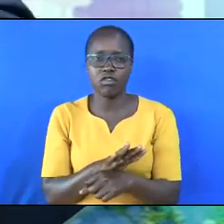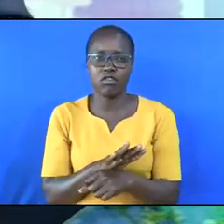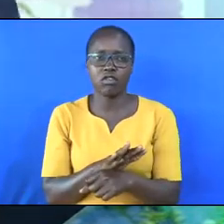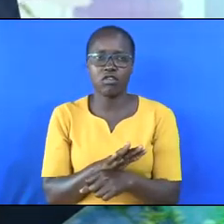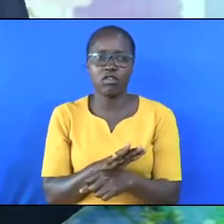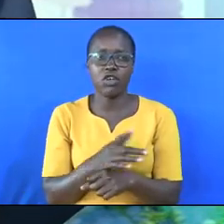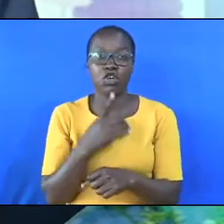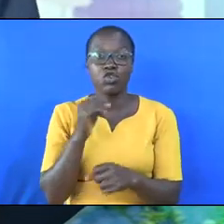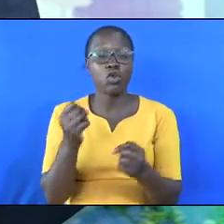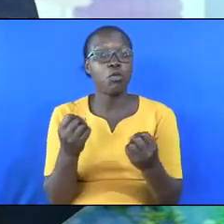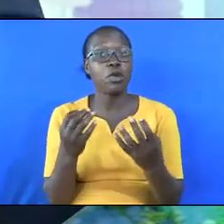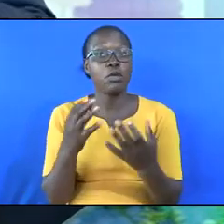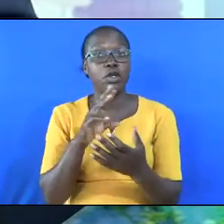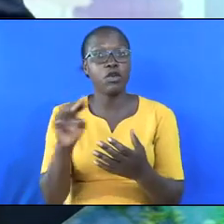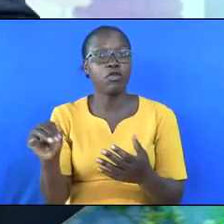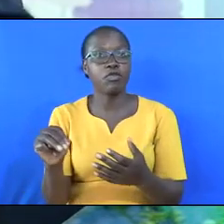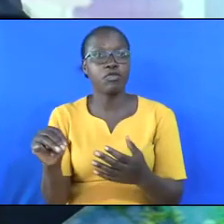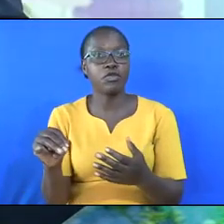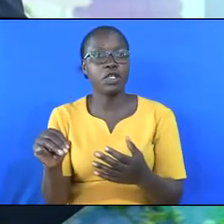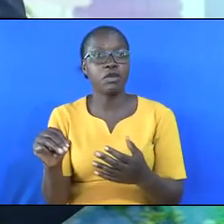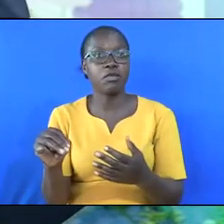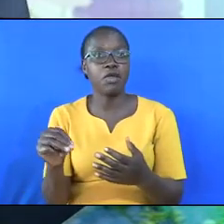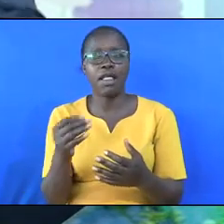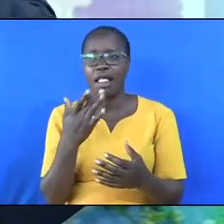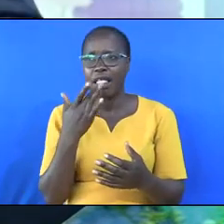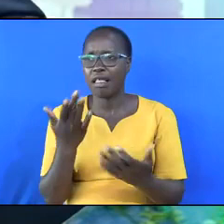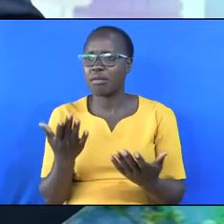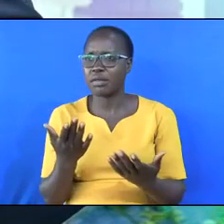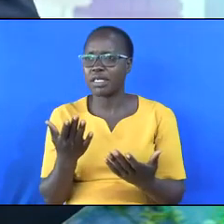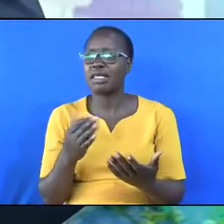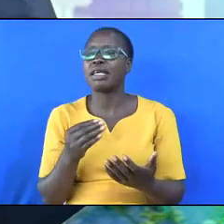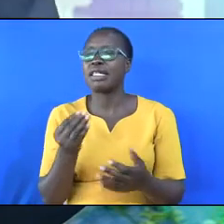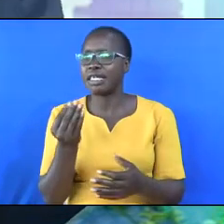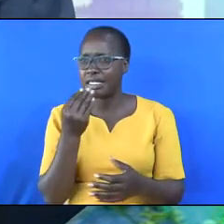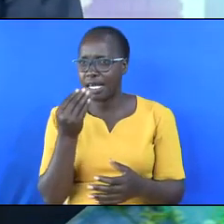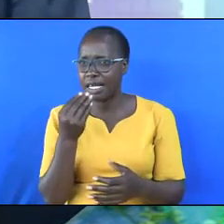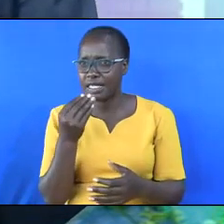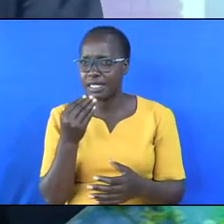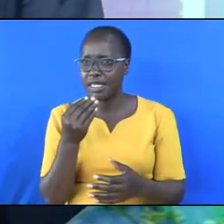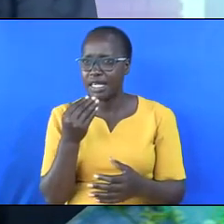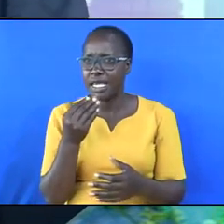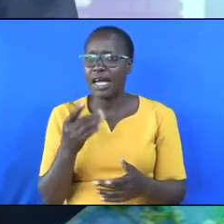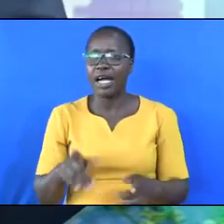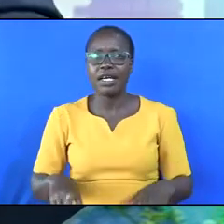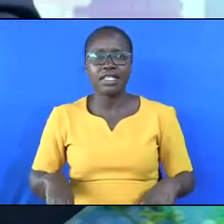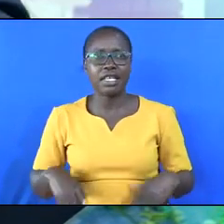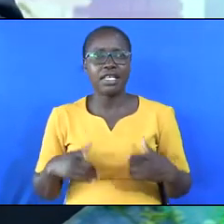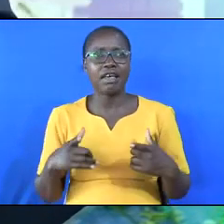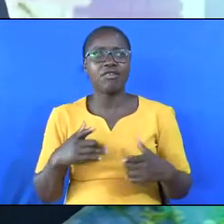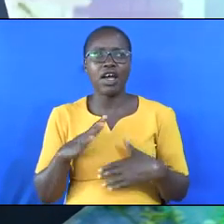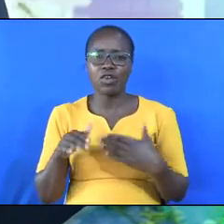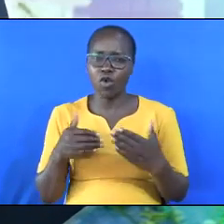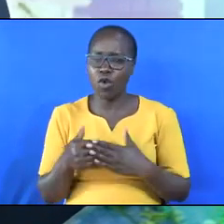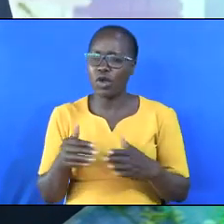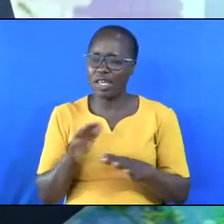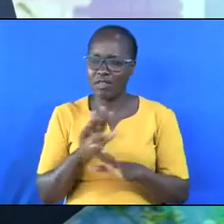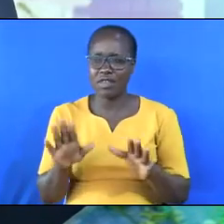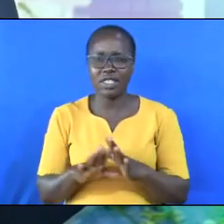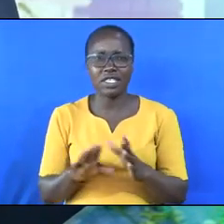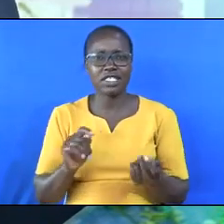For many of them, their appetite, their diet, and their lifetimes are their own worst enemies.